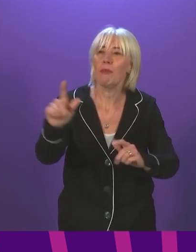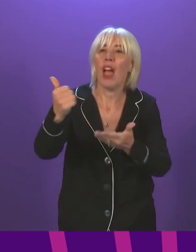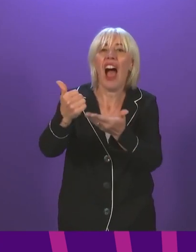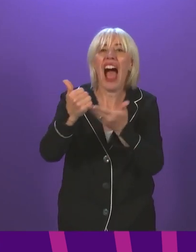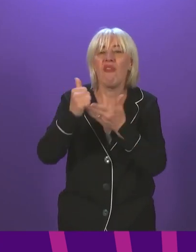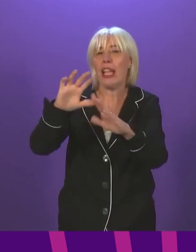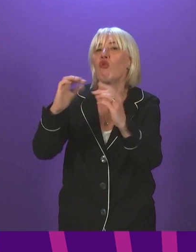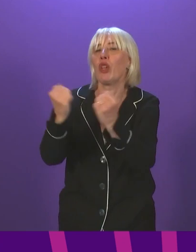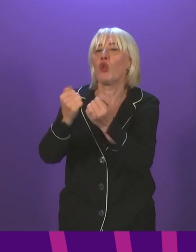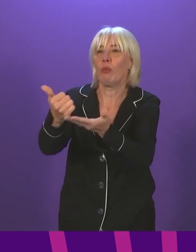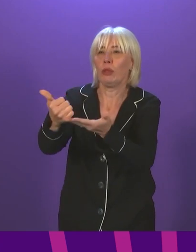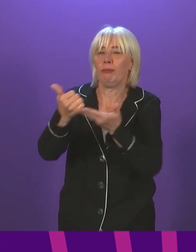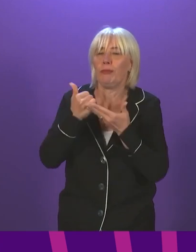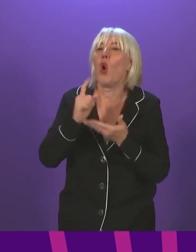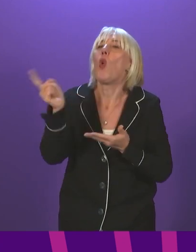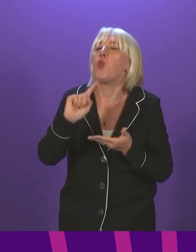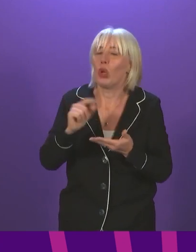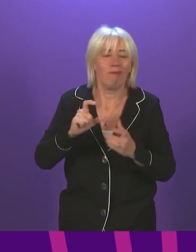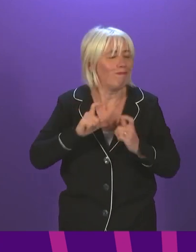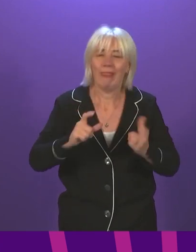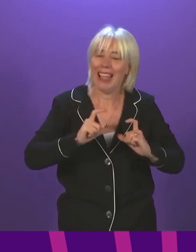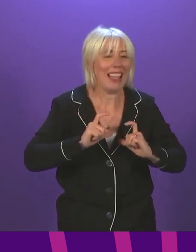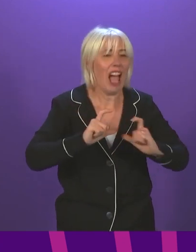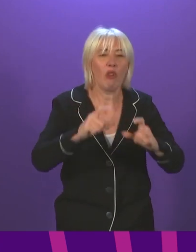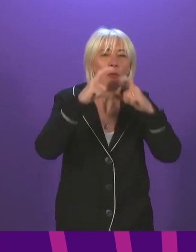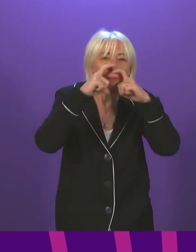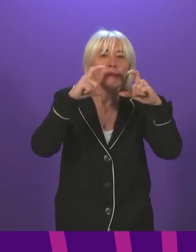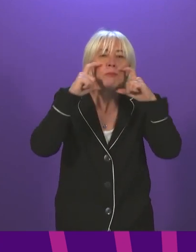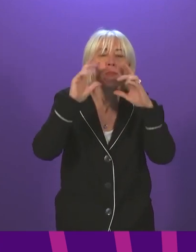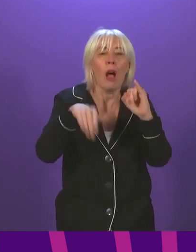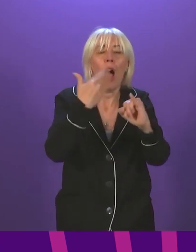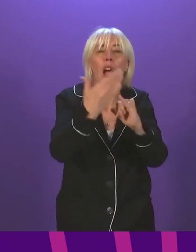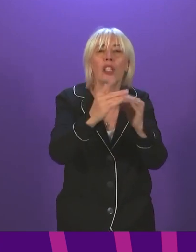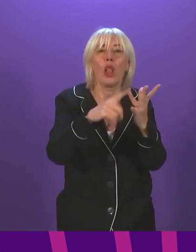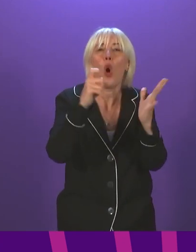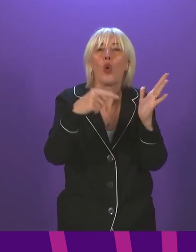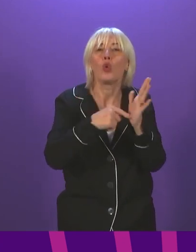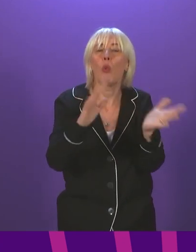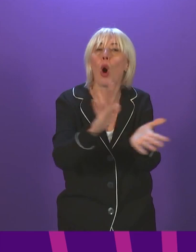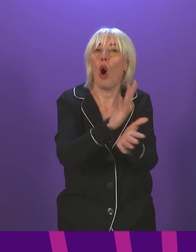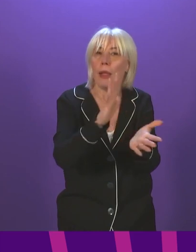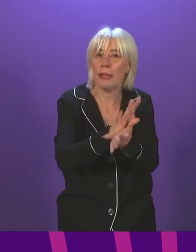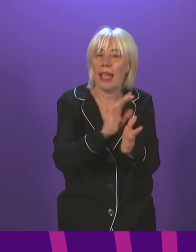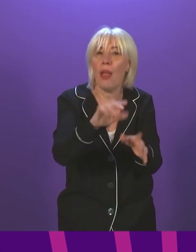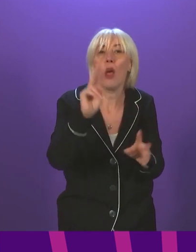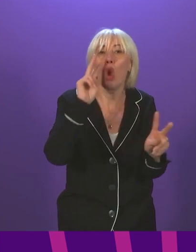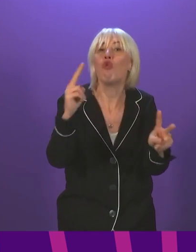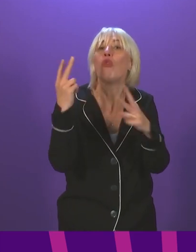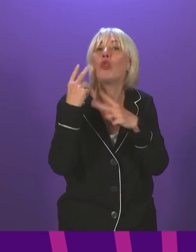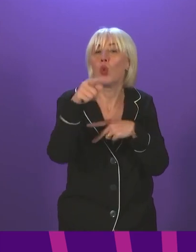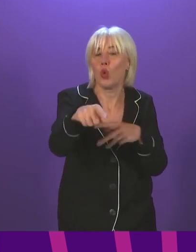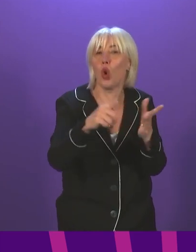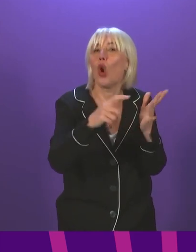advisory subgroup has advised that this requirement should remain in place until the October holidays and be reviewed again then.